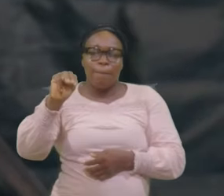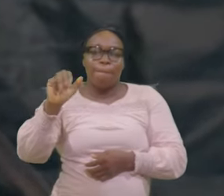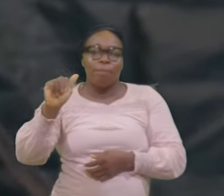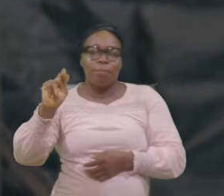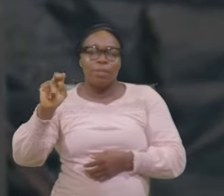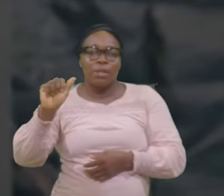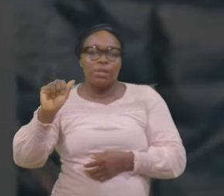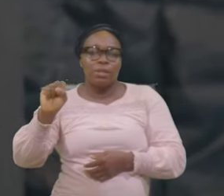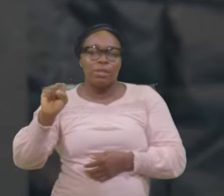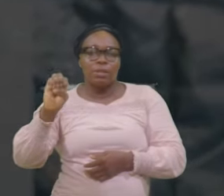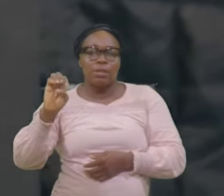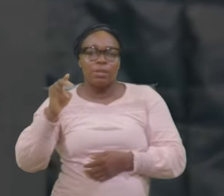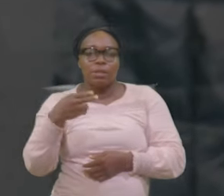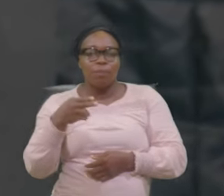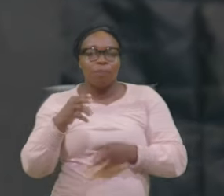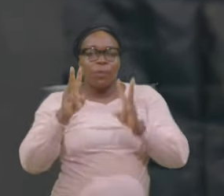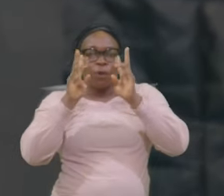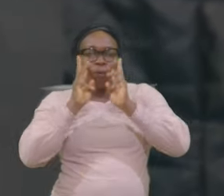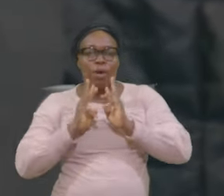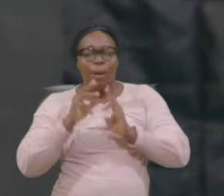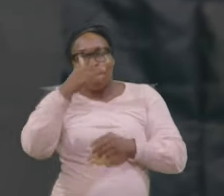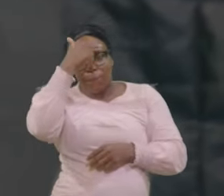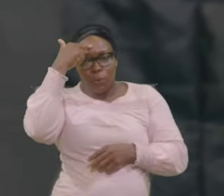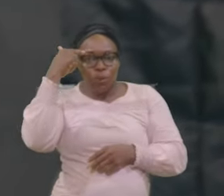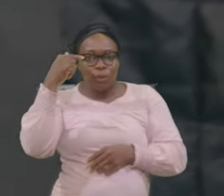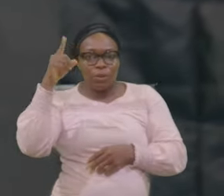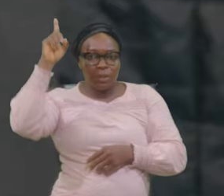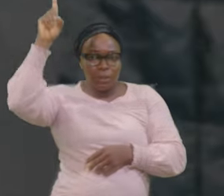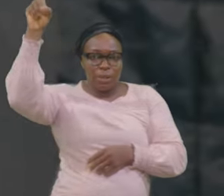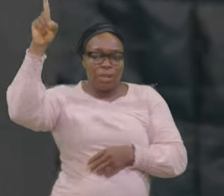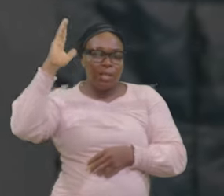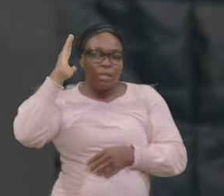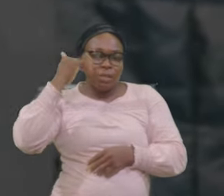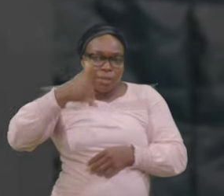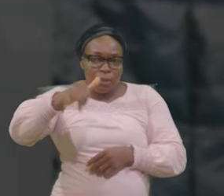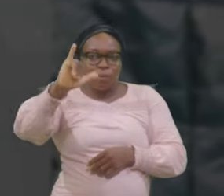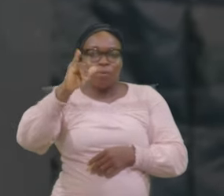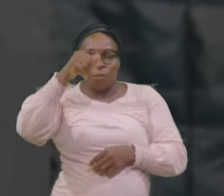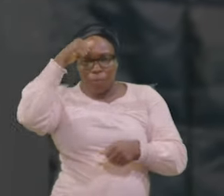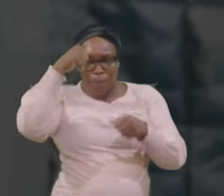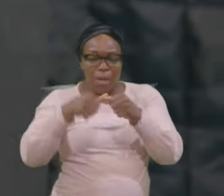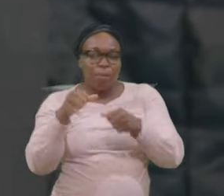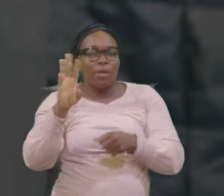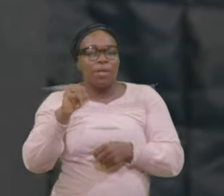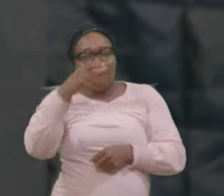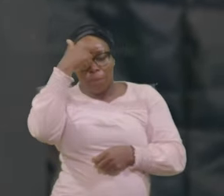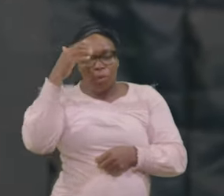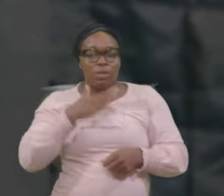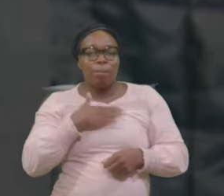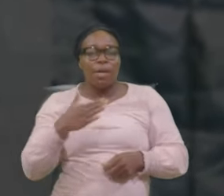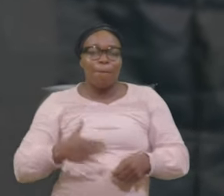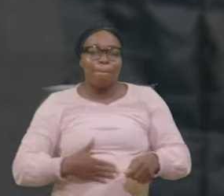Still Remember Him Therefore My Bowels Are Troubled For Him